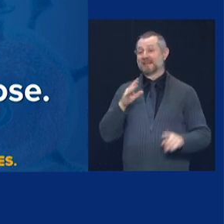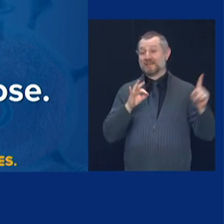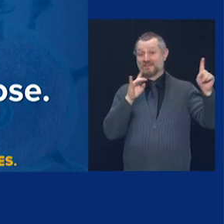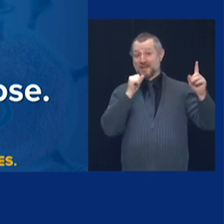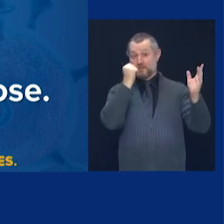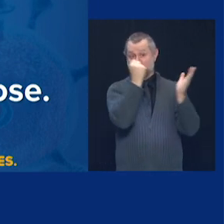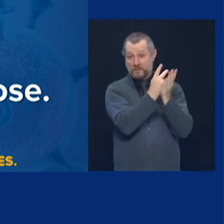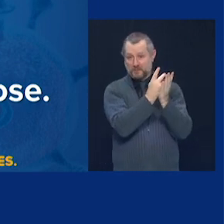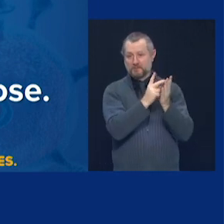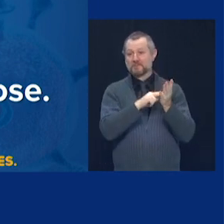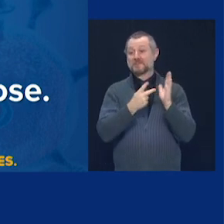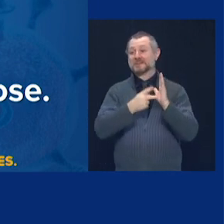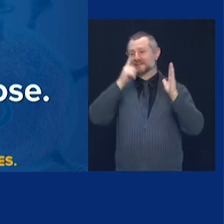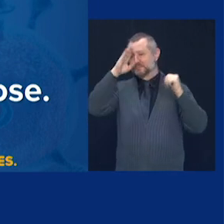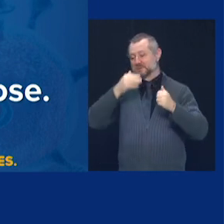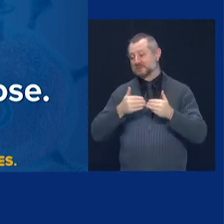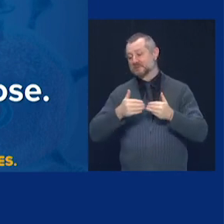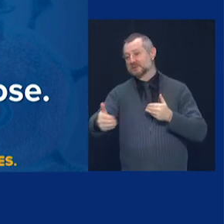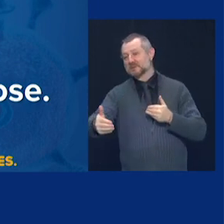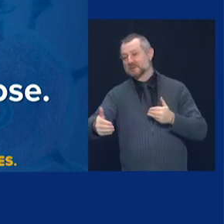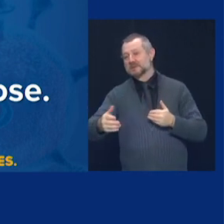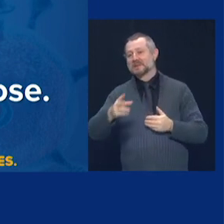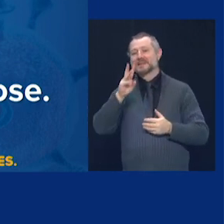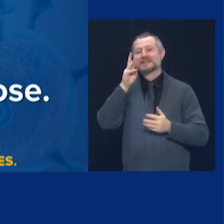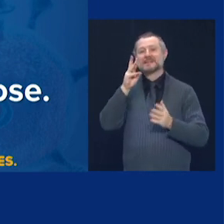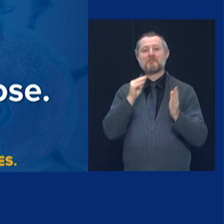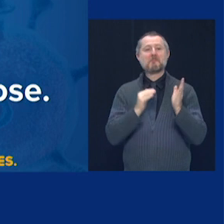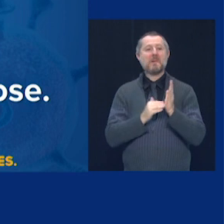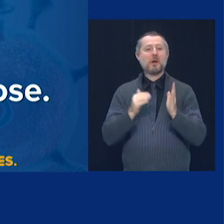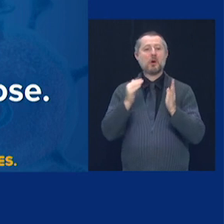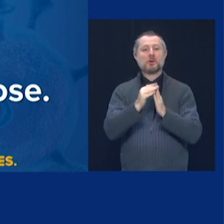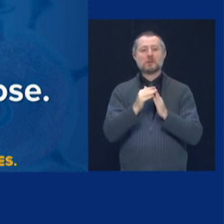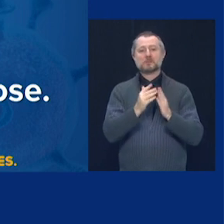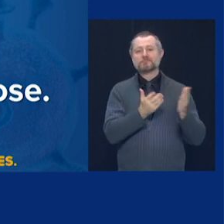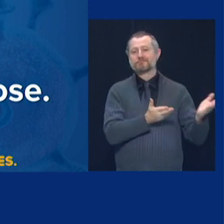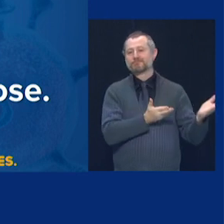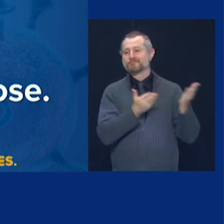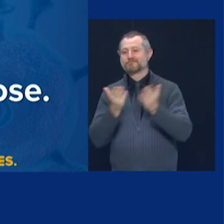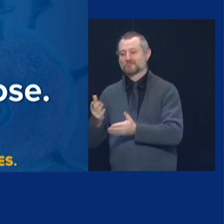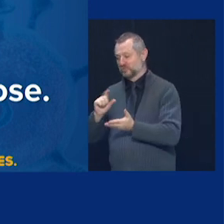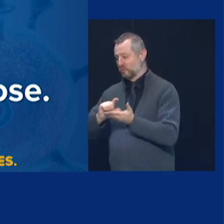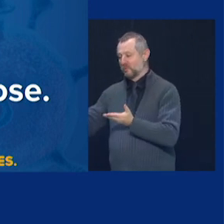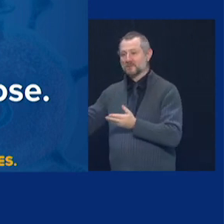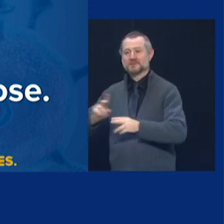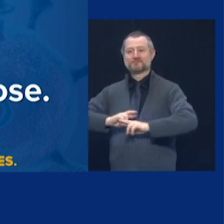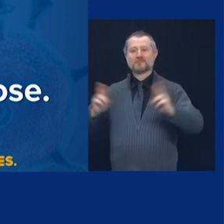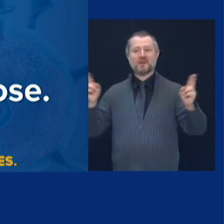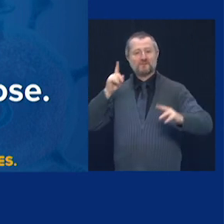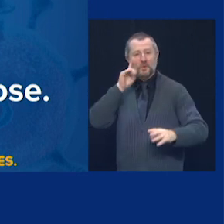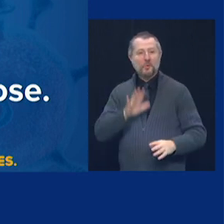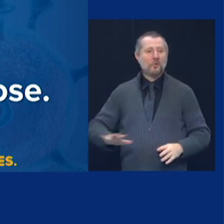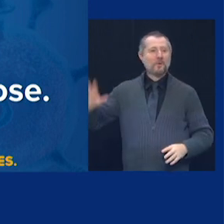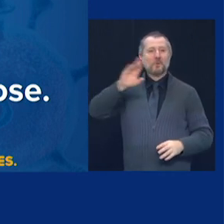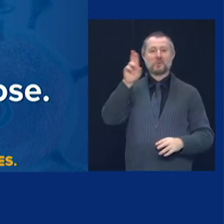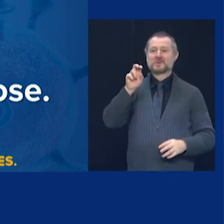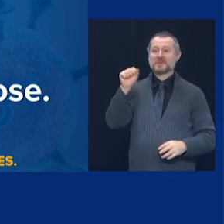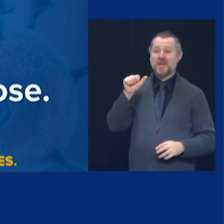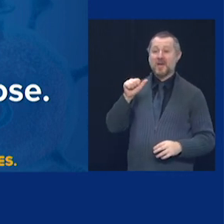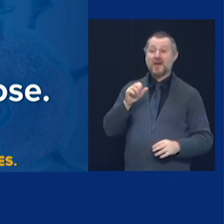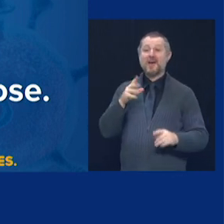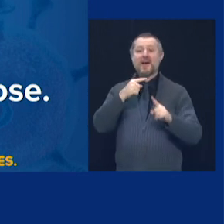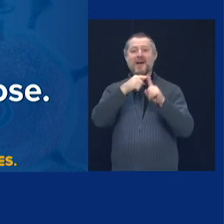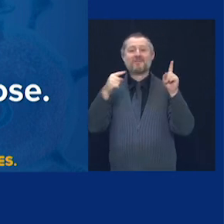will be available nationwide. Half of those will ship immediately. The other